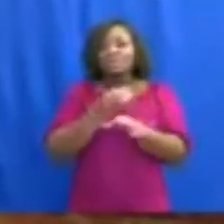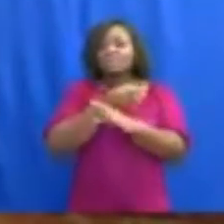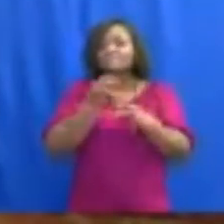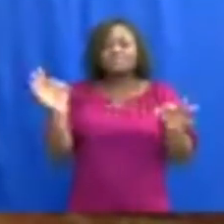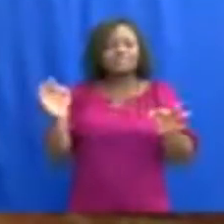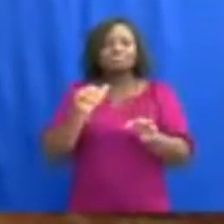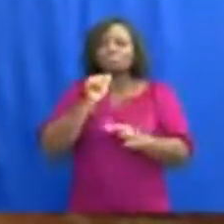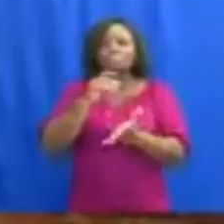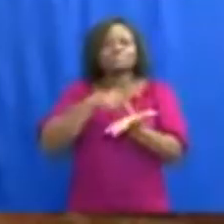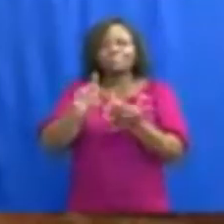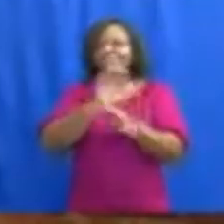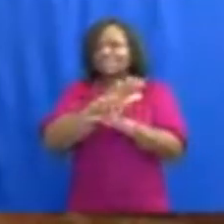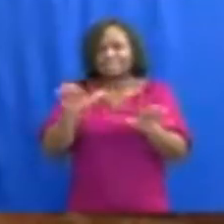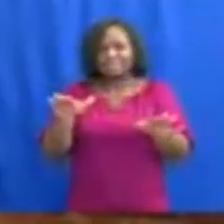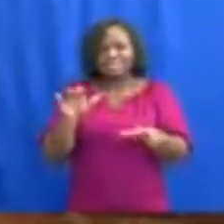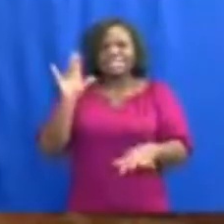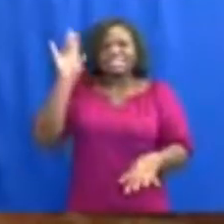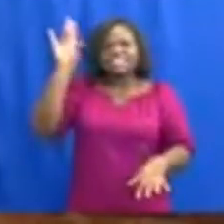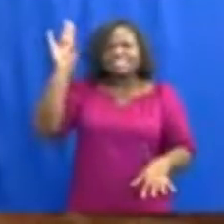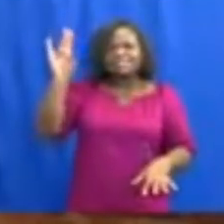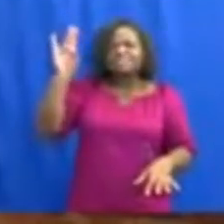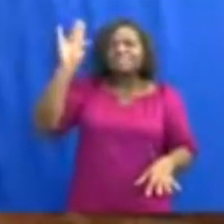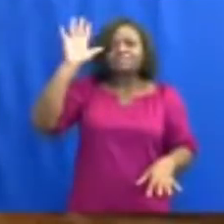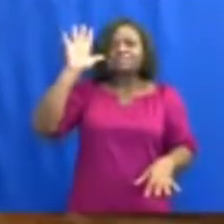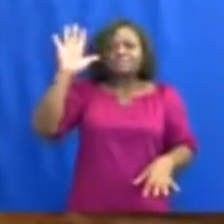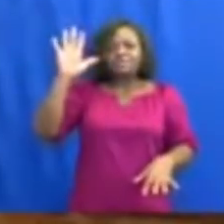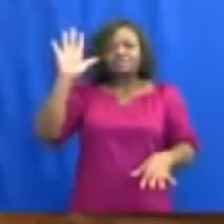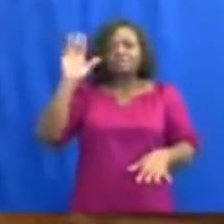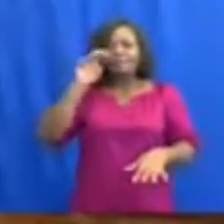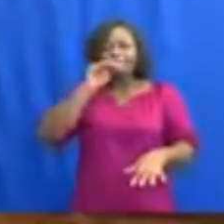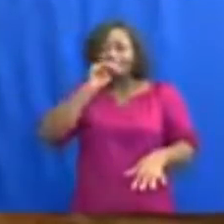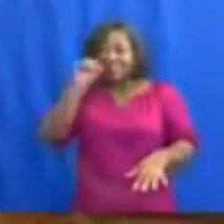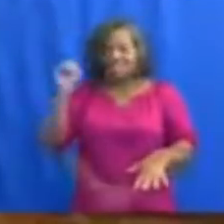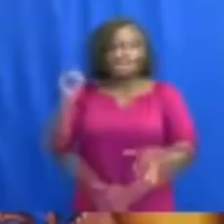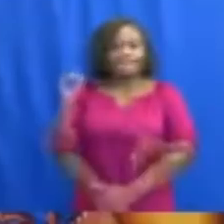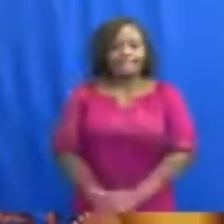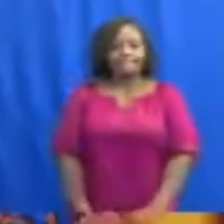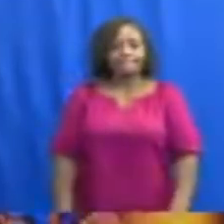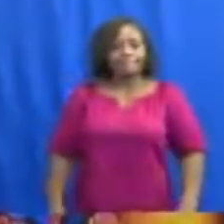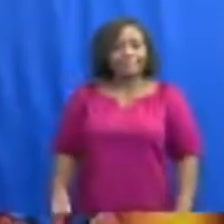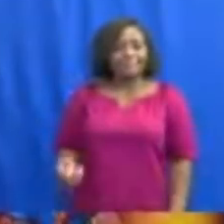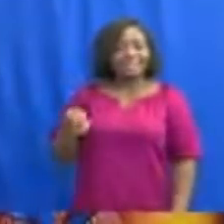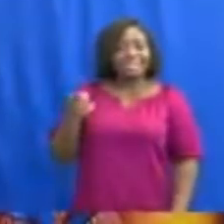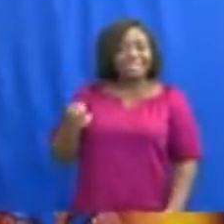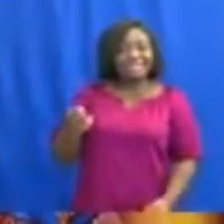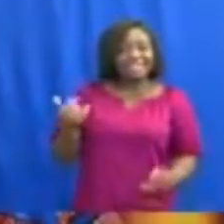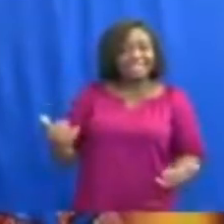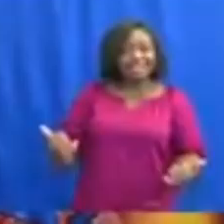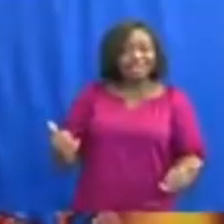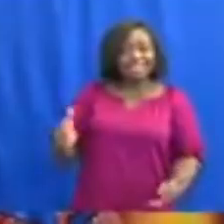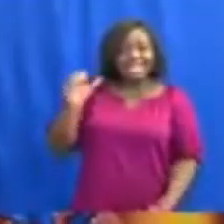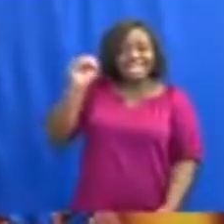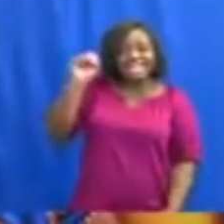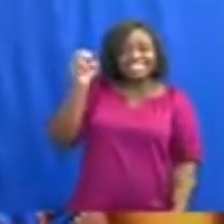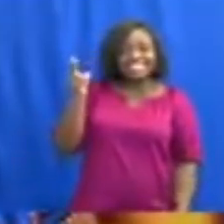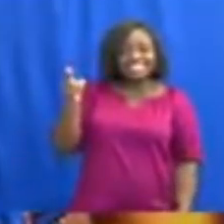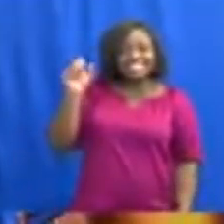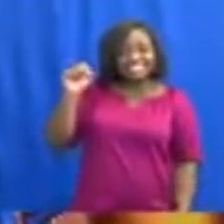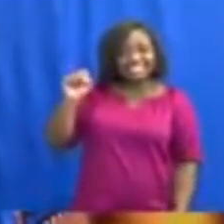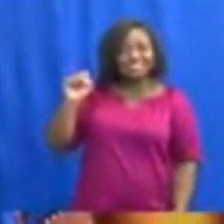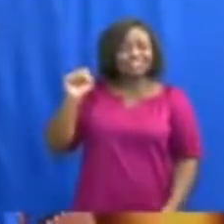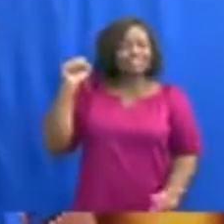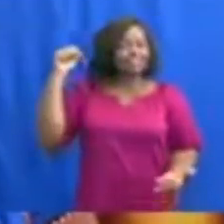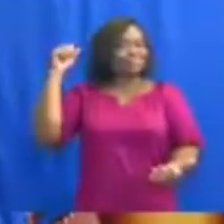.4 million CDs will be spent on this. These SHS3 students,